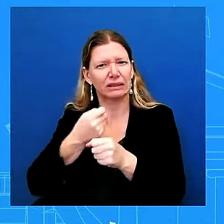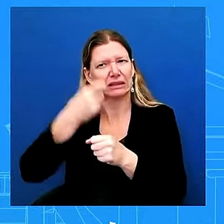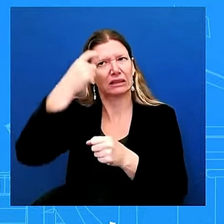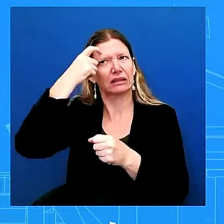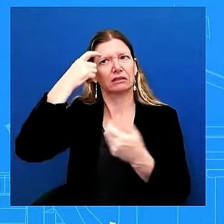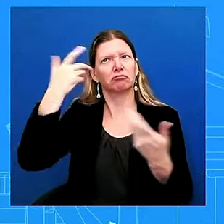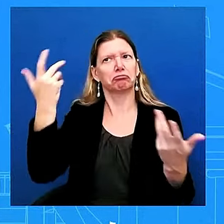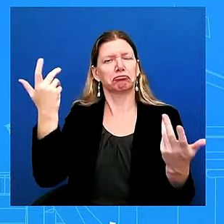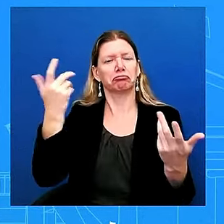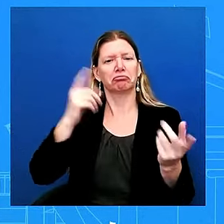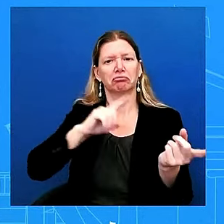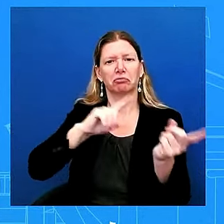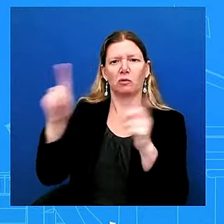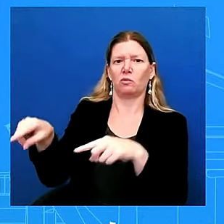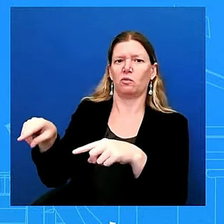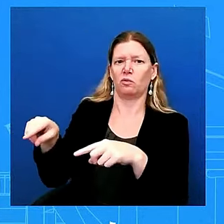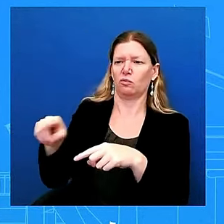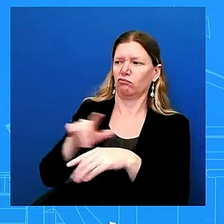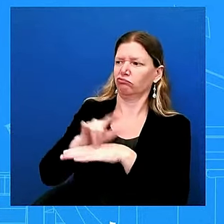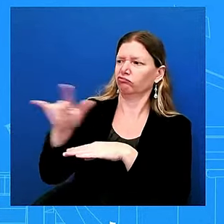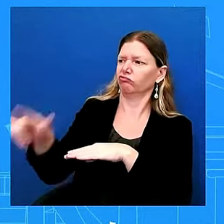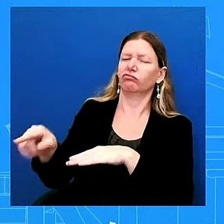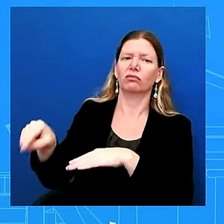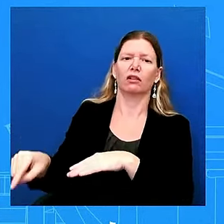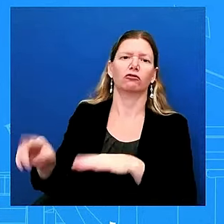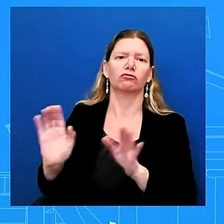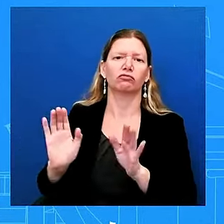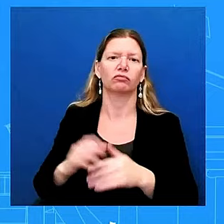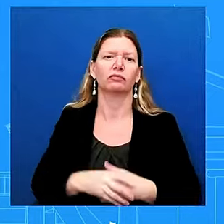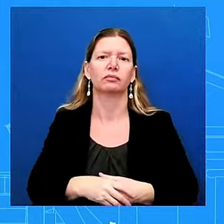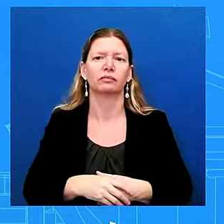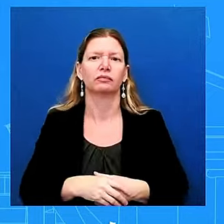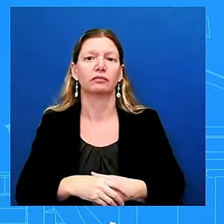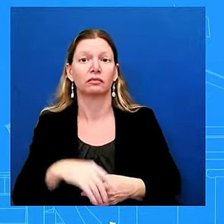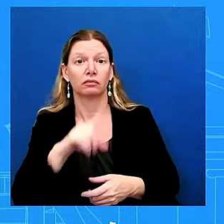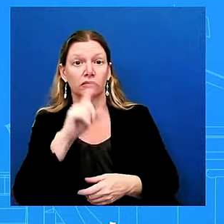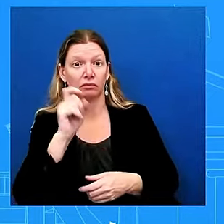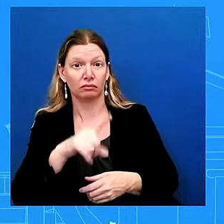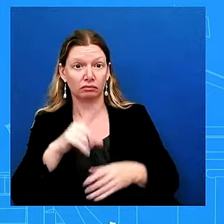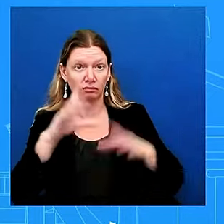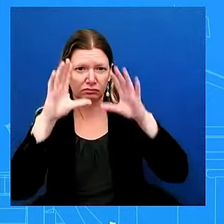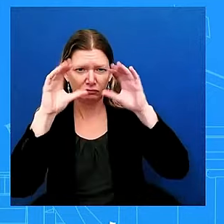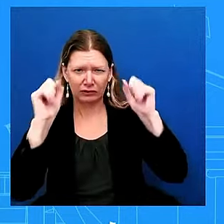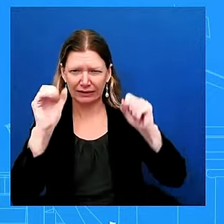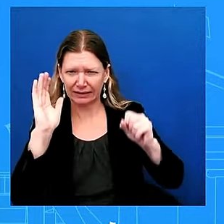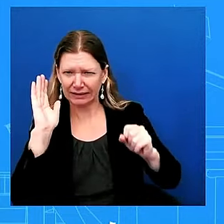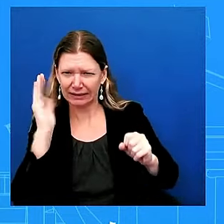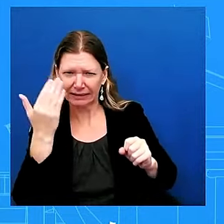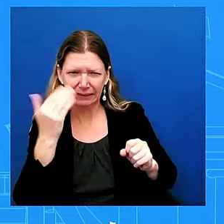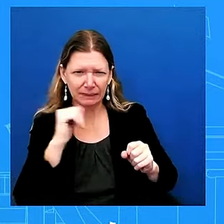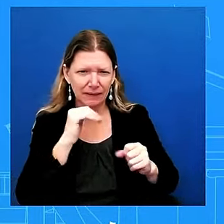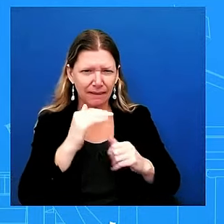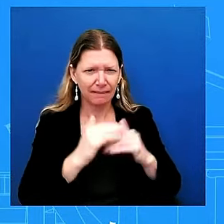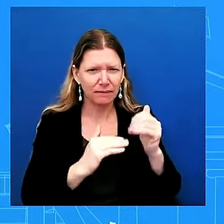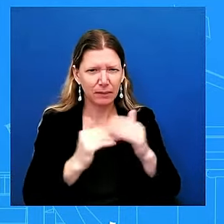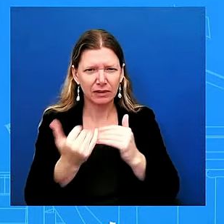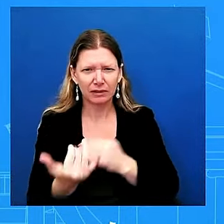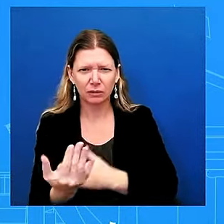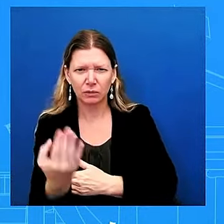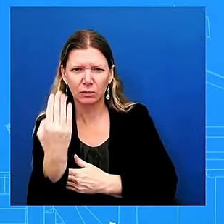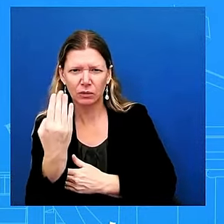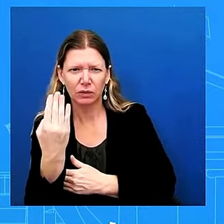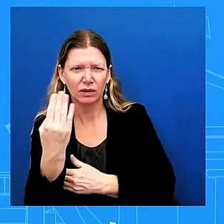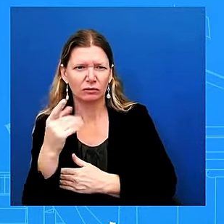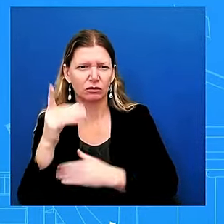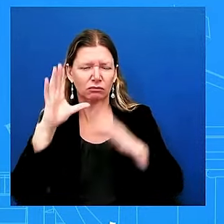you so the president didn't seem uh comfortable this morning with the ground operation in ebanon he said he was comfortable with them